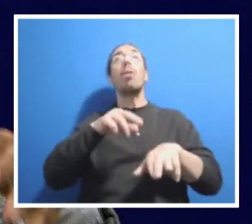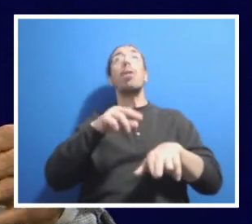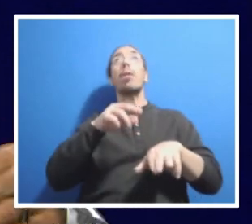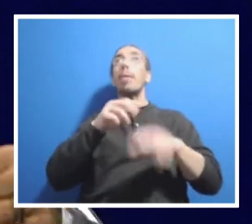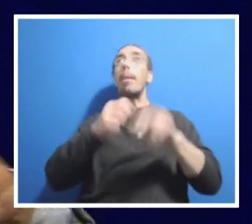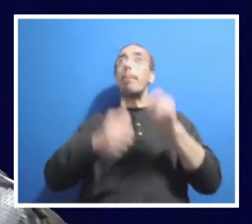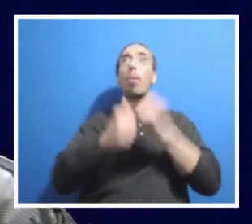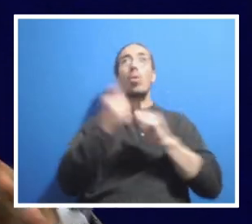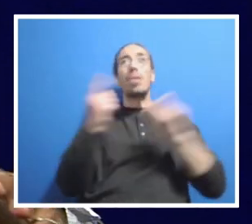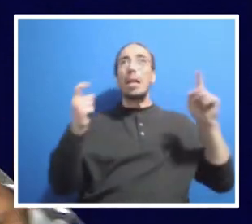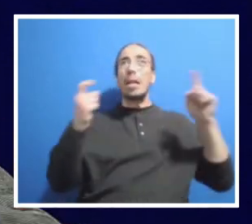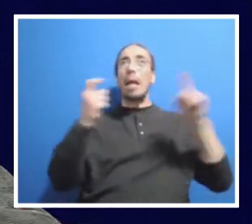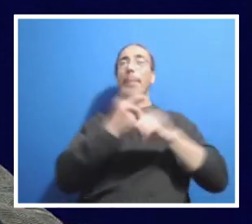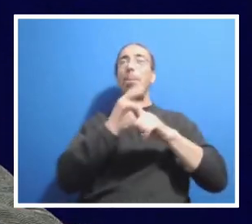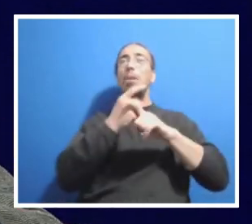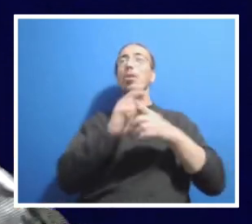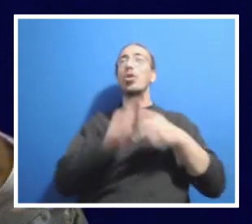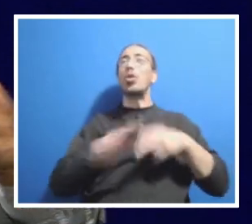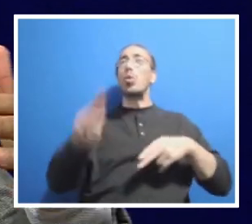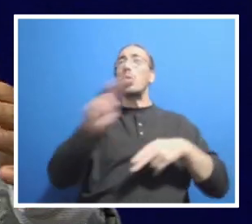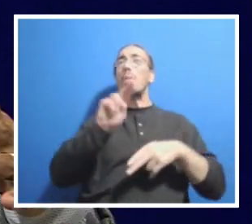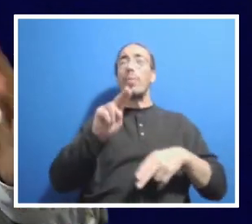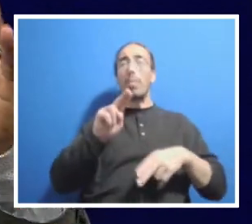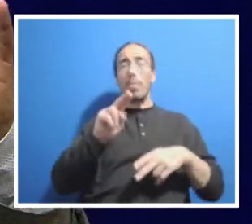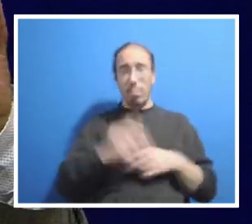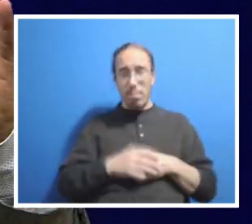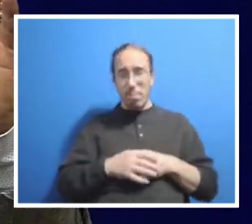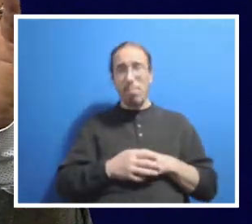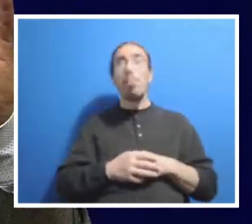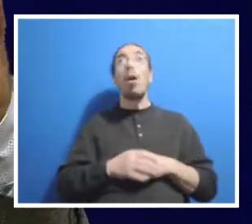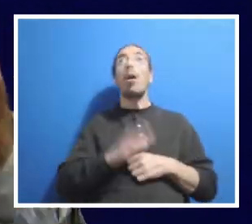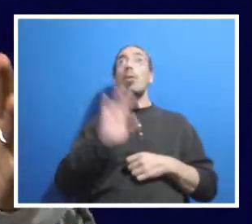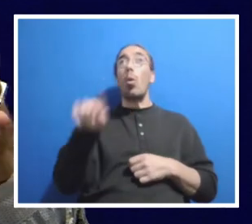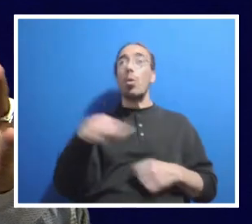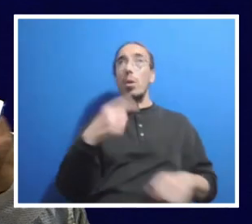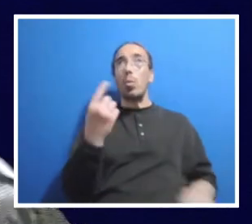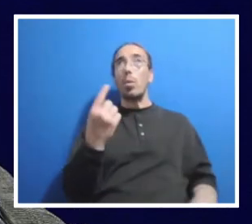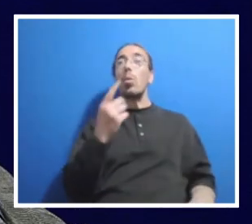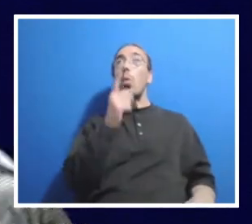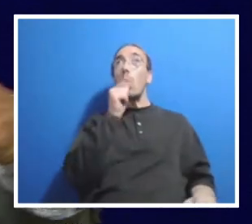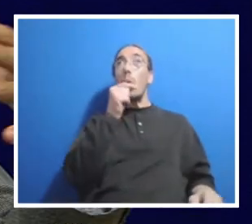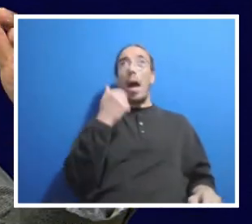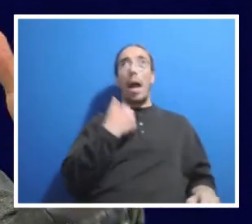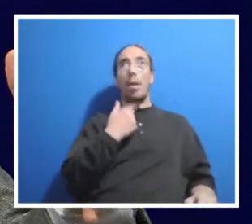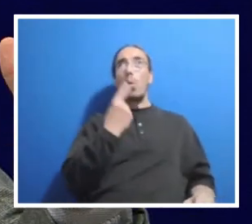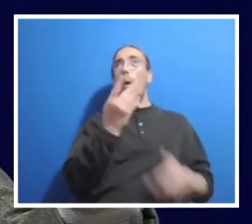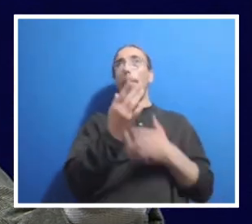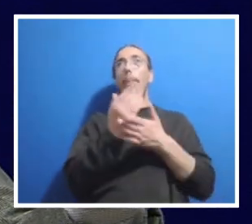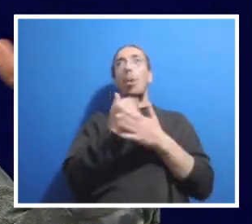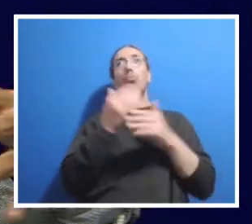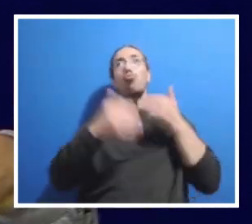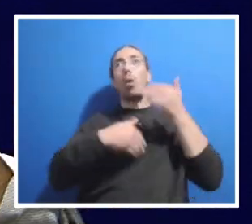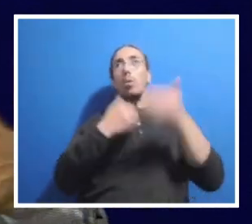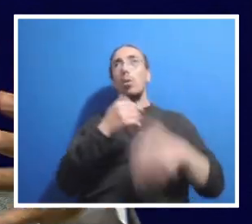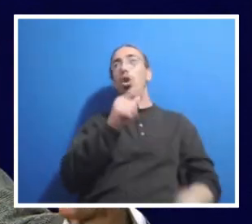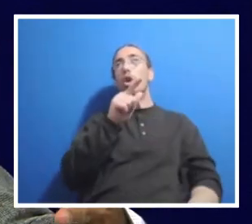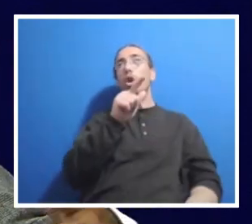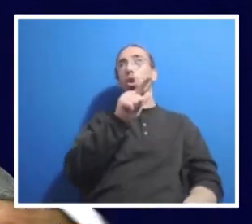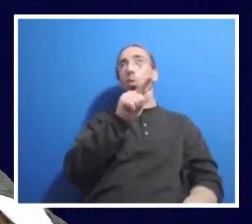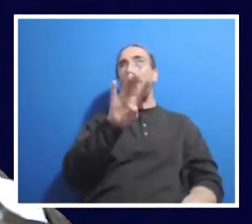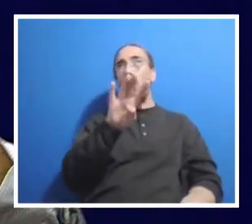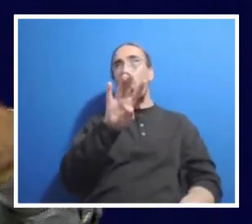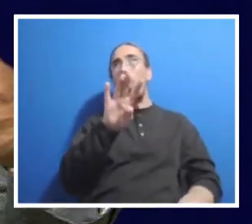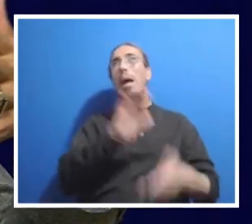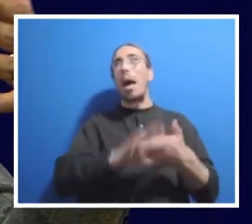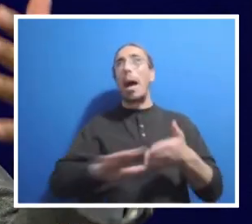university in the United States, hands down. We are the only one that has one budget process, 24 campuses and